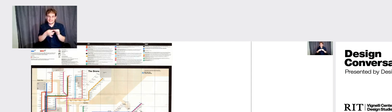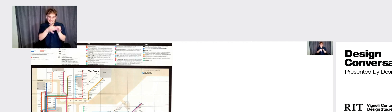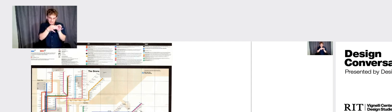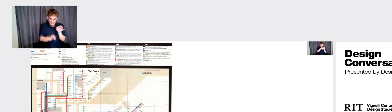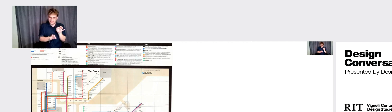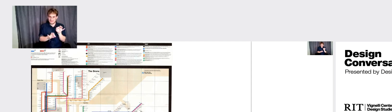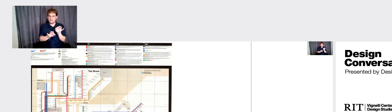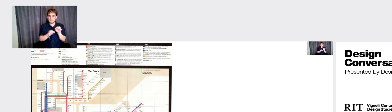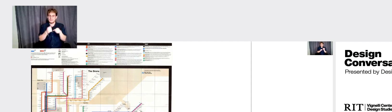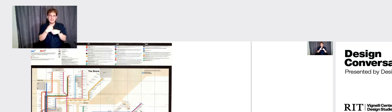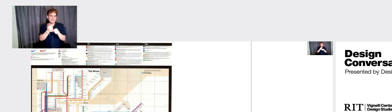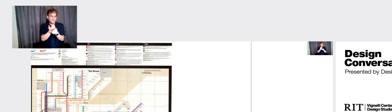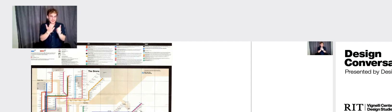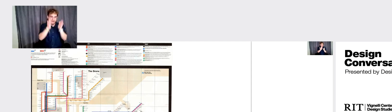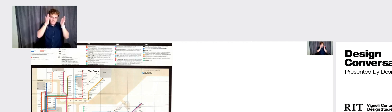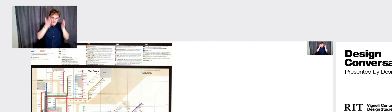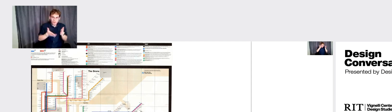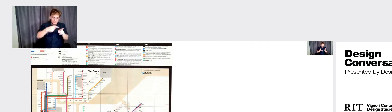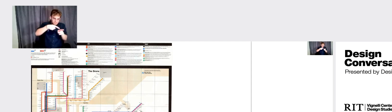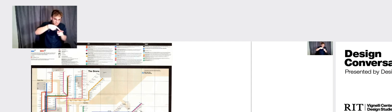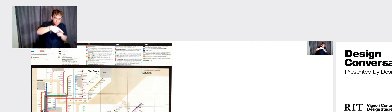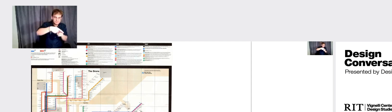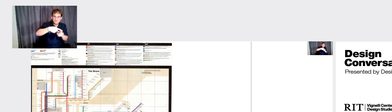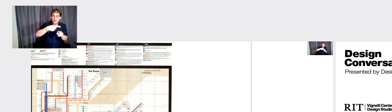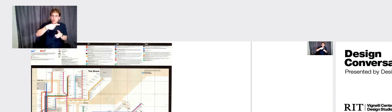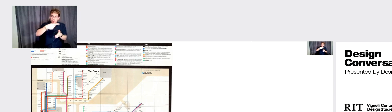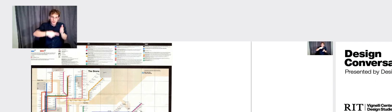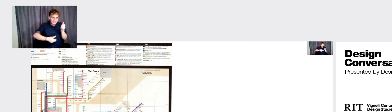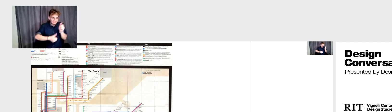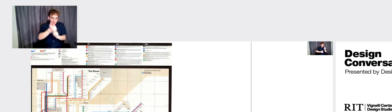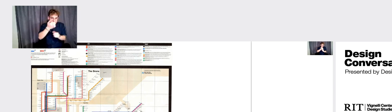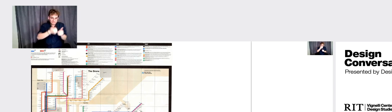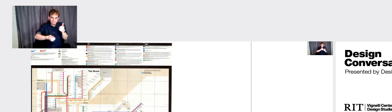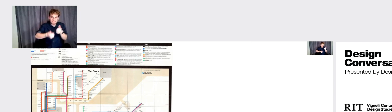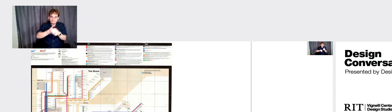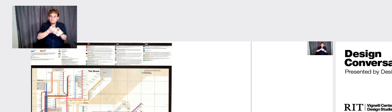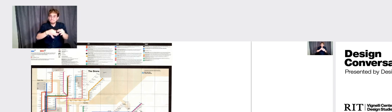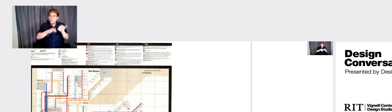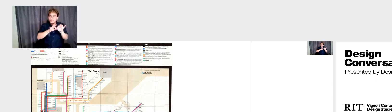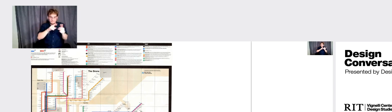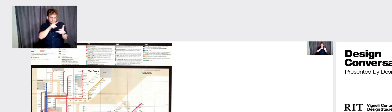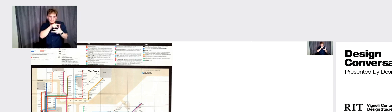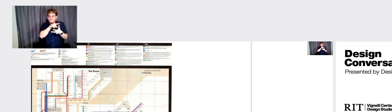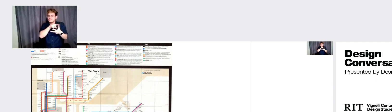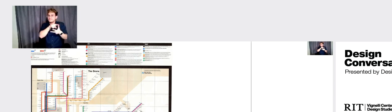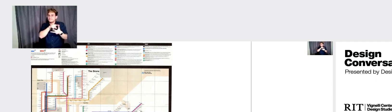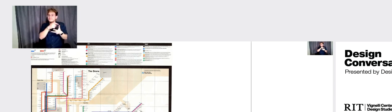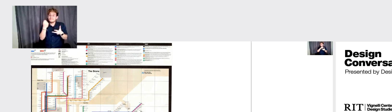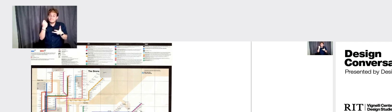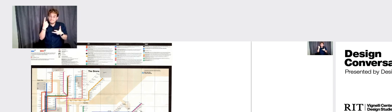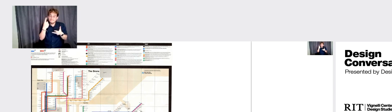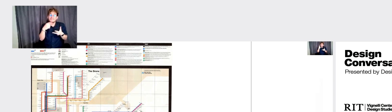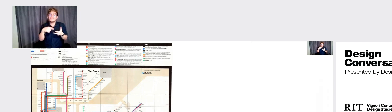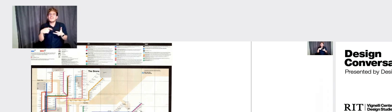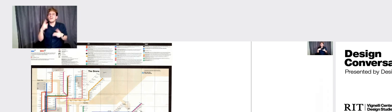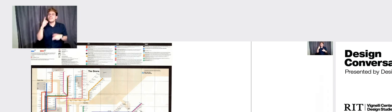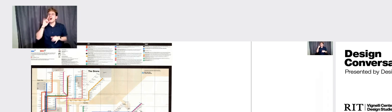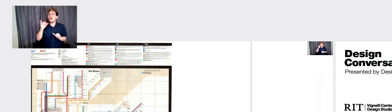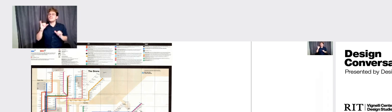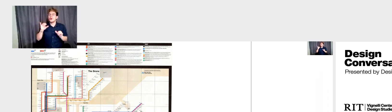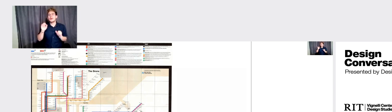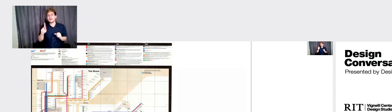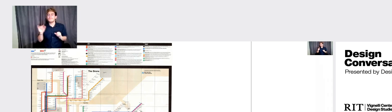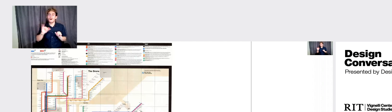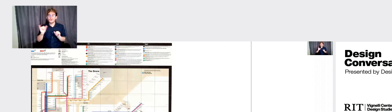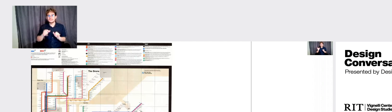and focusing on the thing that matters the most, that's a great way to represent that. But together with that, they thought that, you know, it